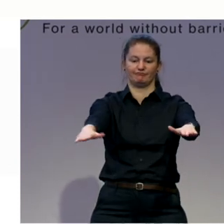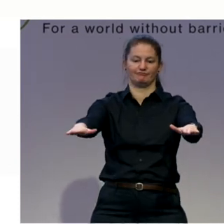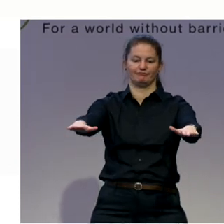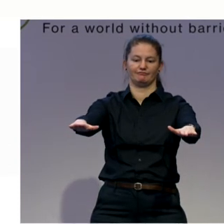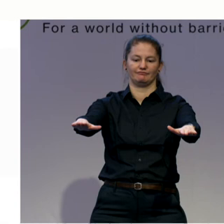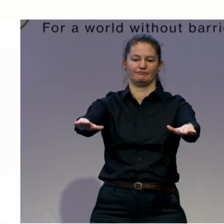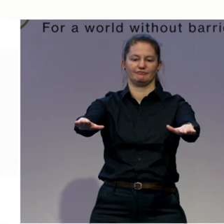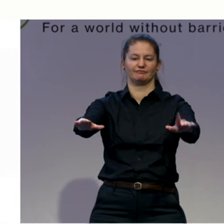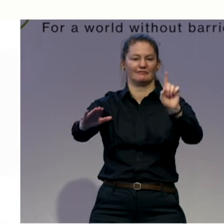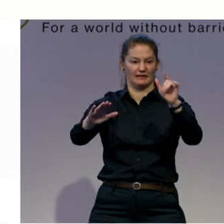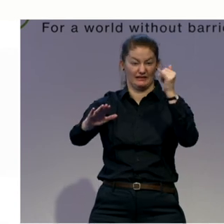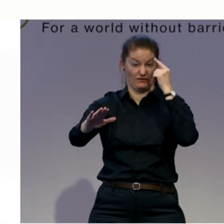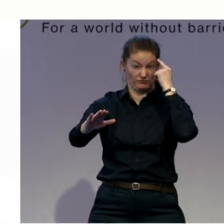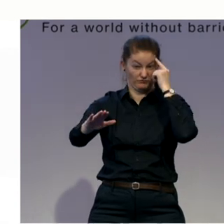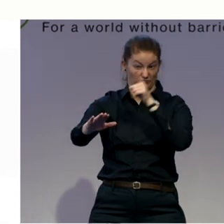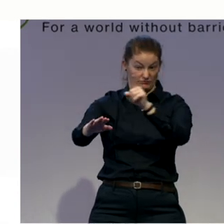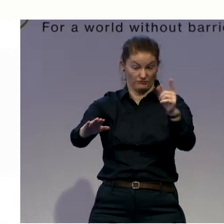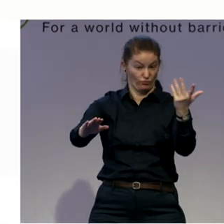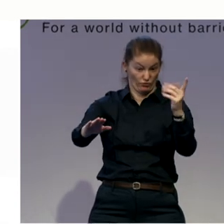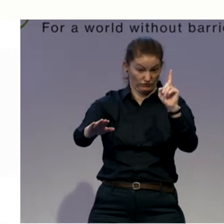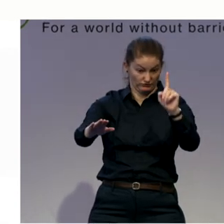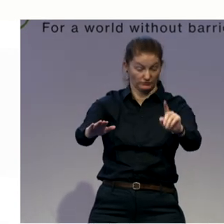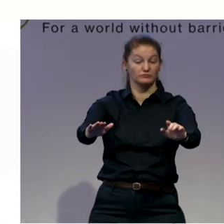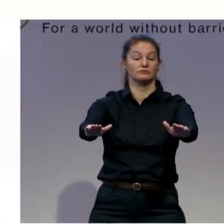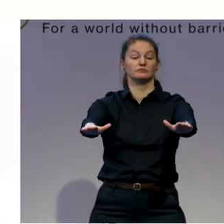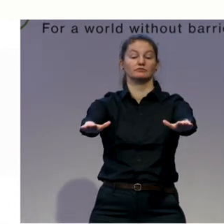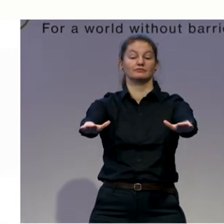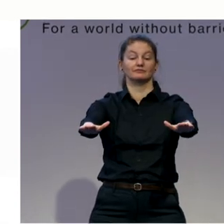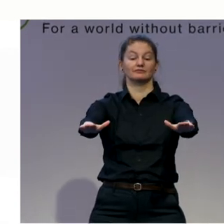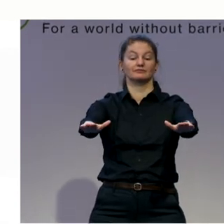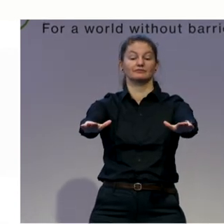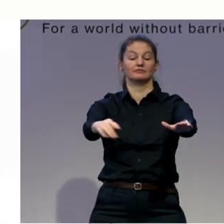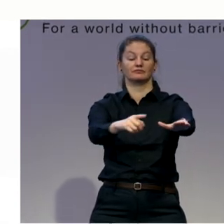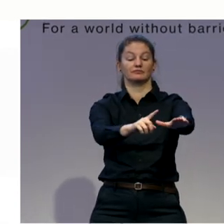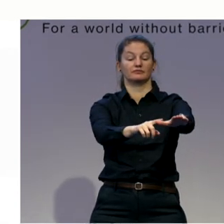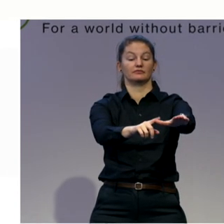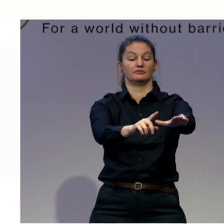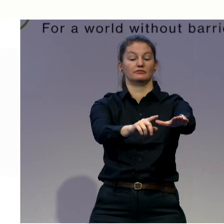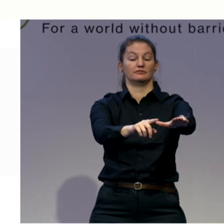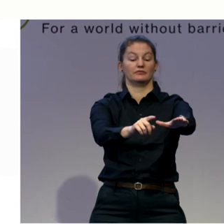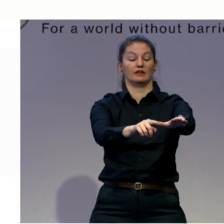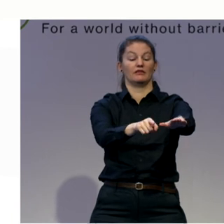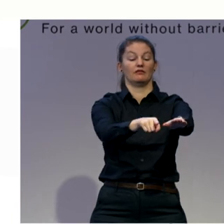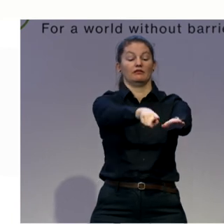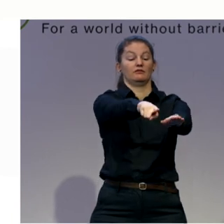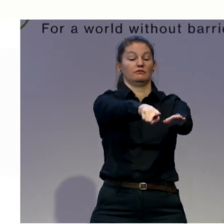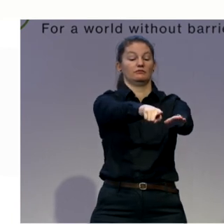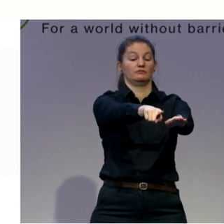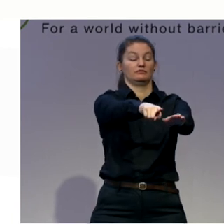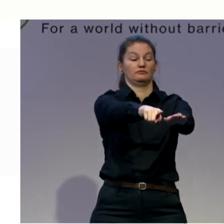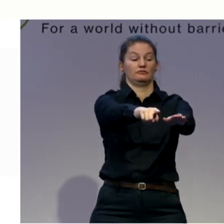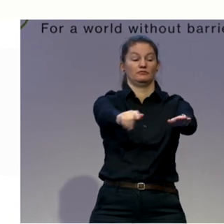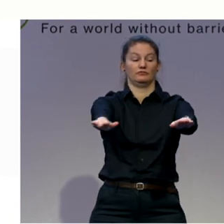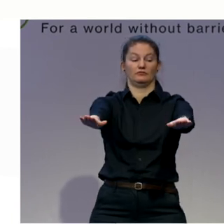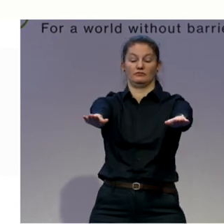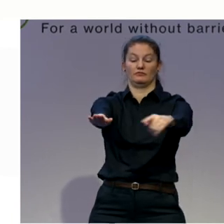So your palms are facing forward. Now for five beats. are going to imagine as you